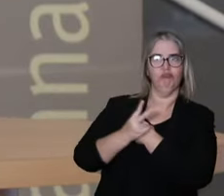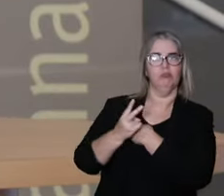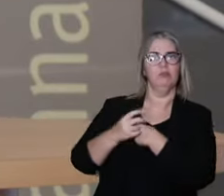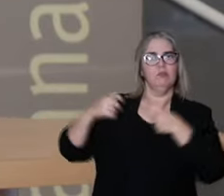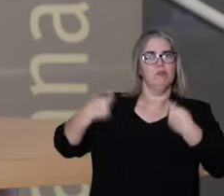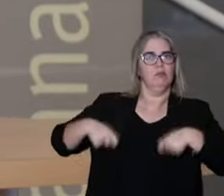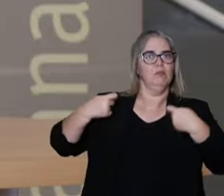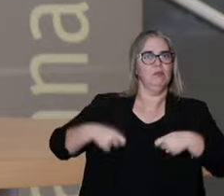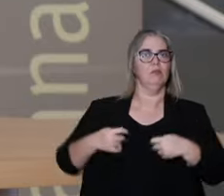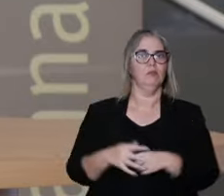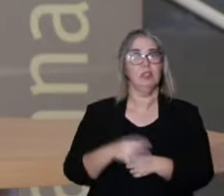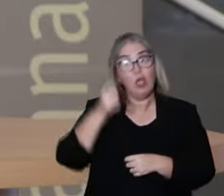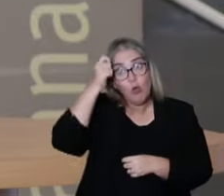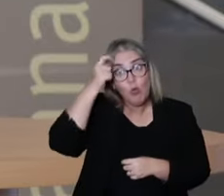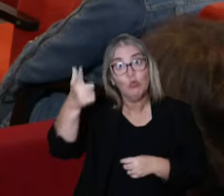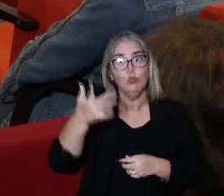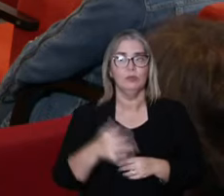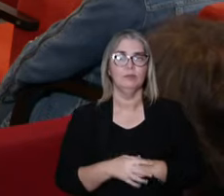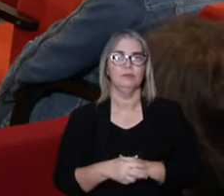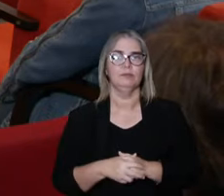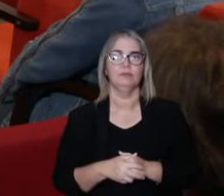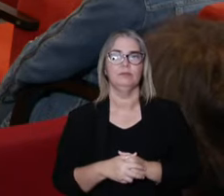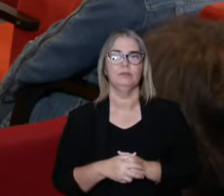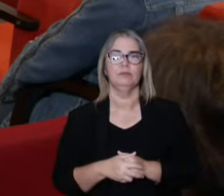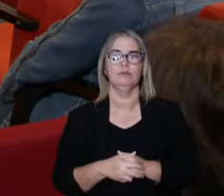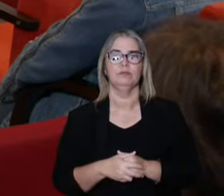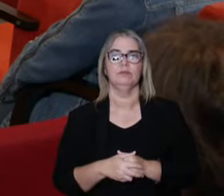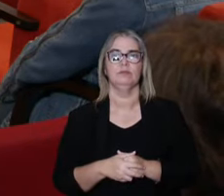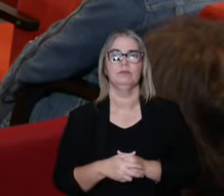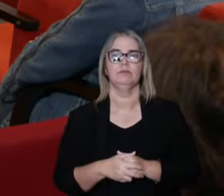And this can be part of self care in our culture.